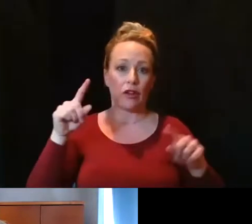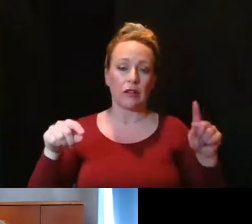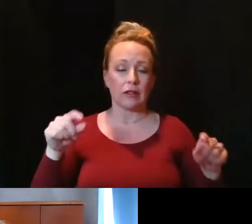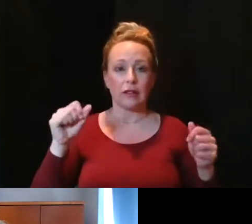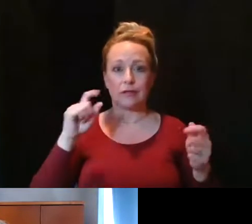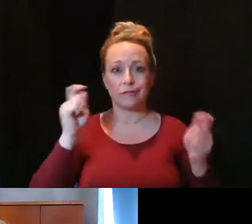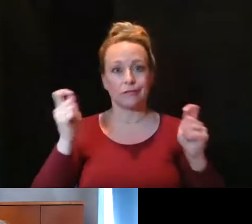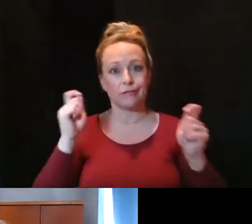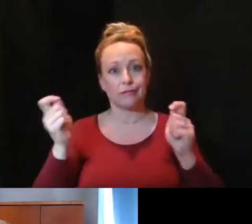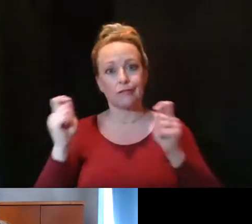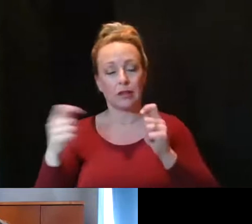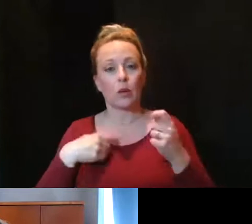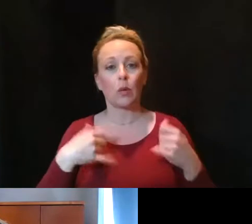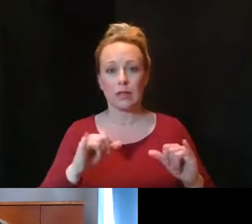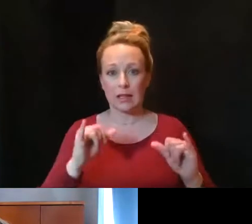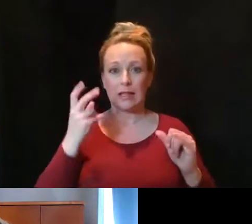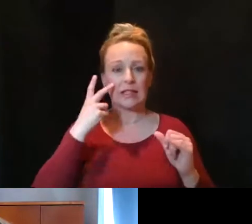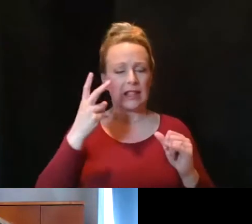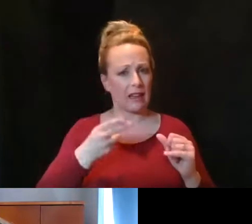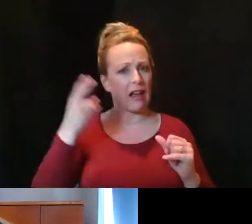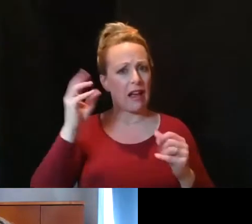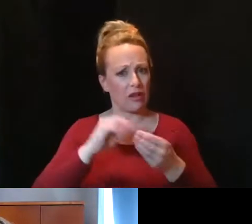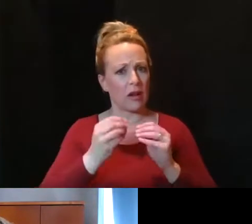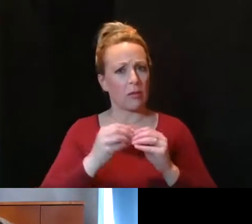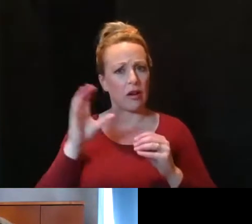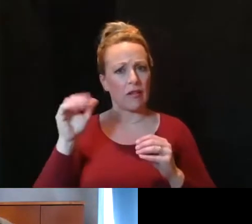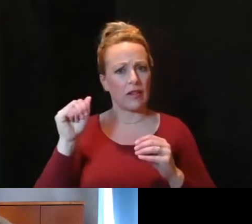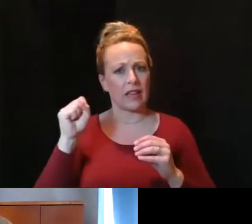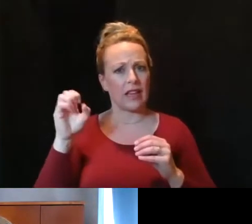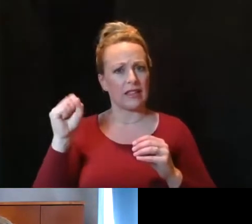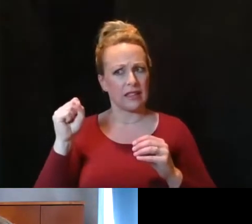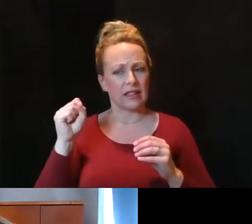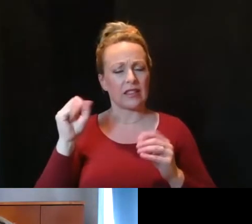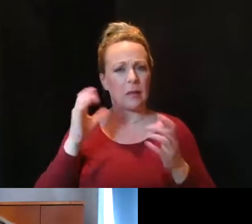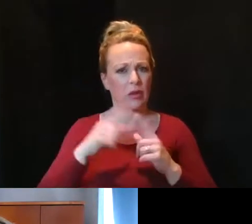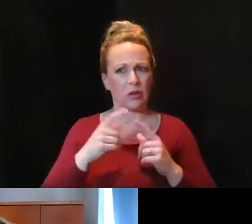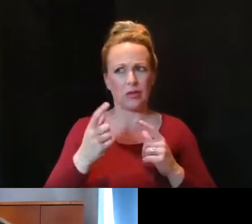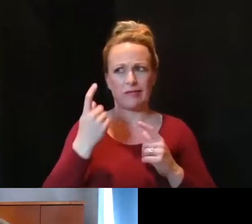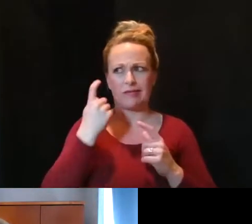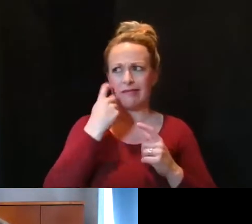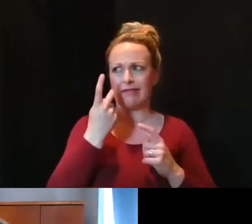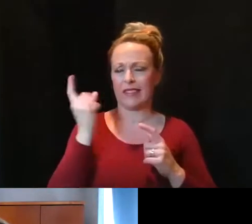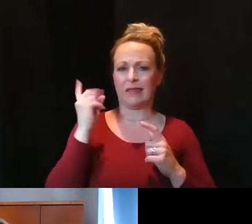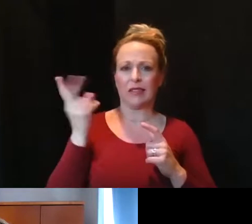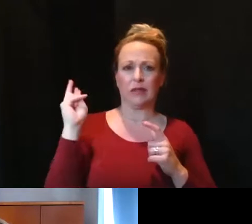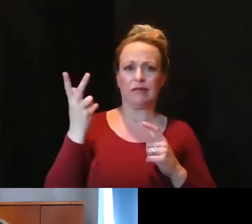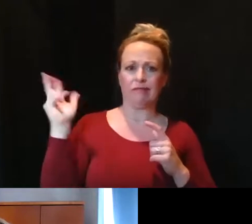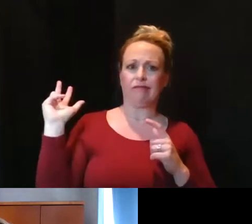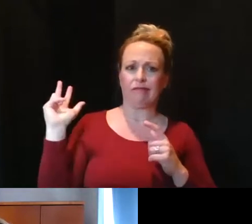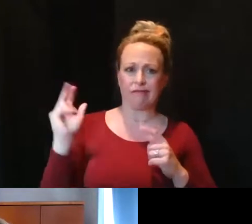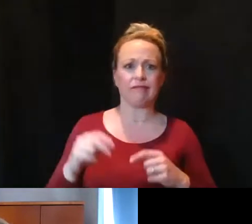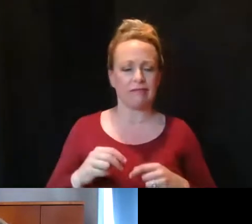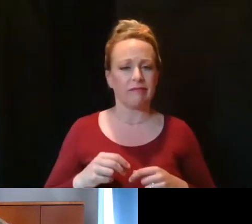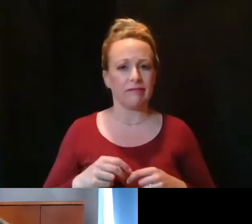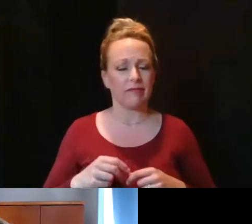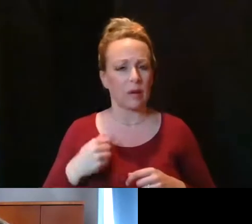and we are still seeing a higher number of cases than we were seeing in more recent weeks. While we keep one eye on